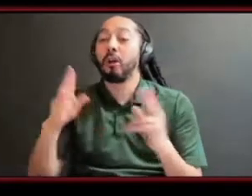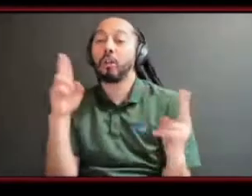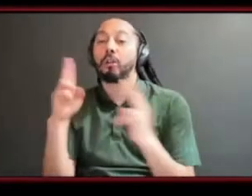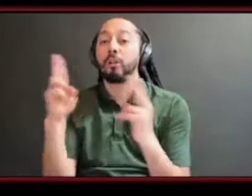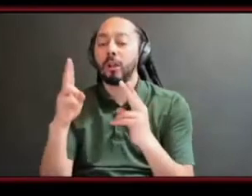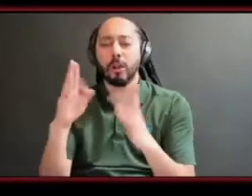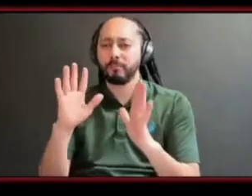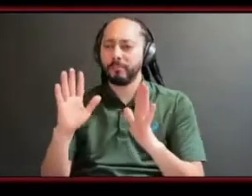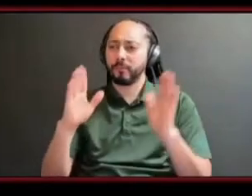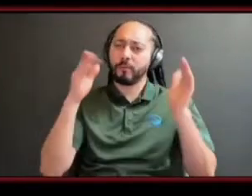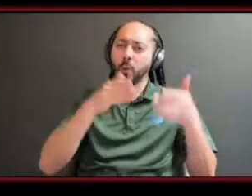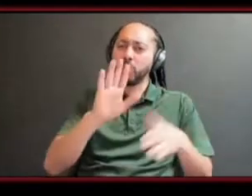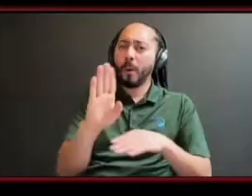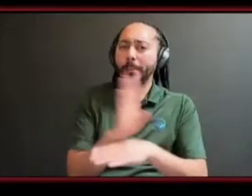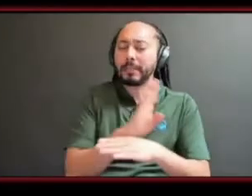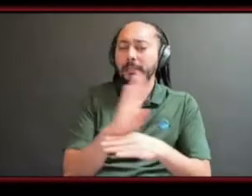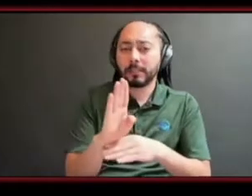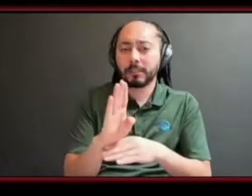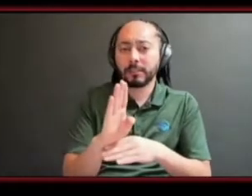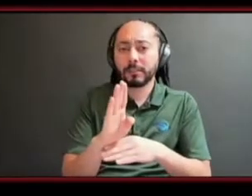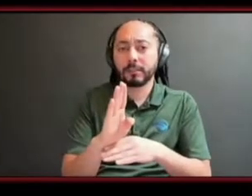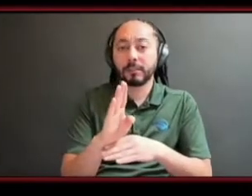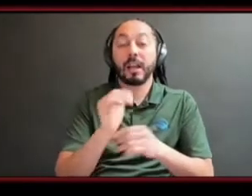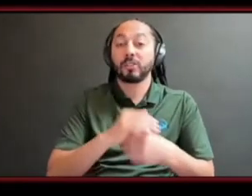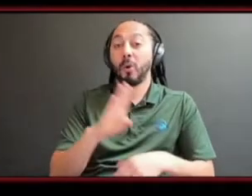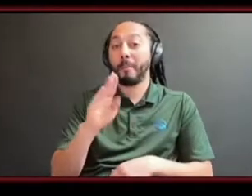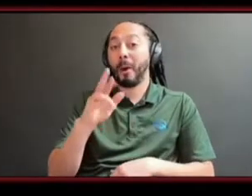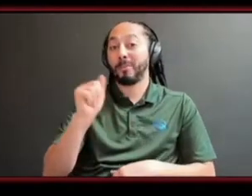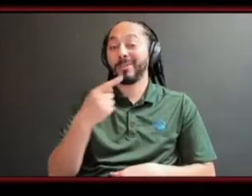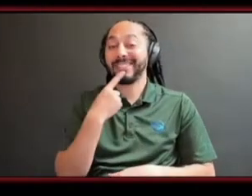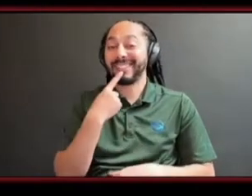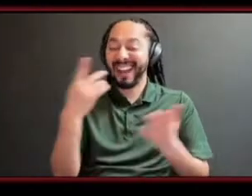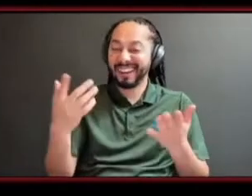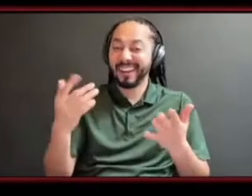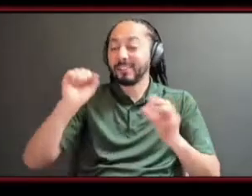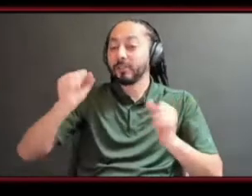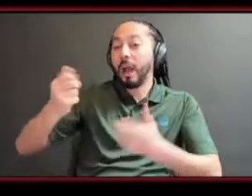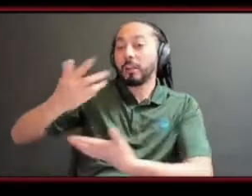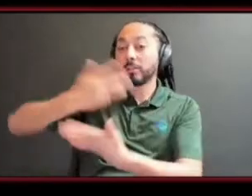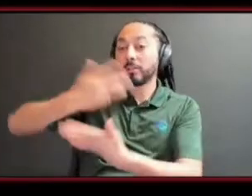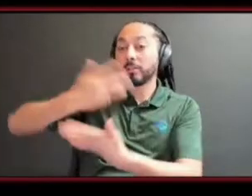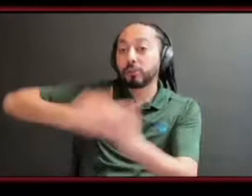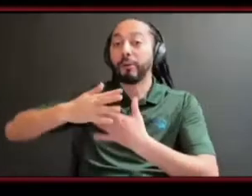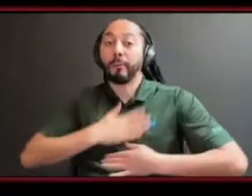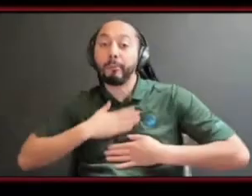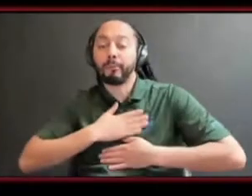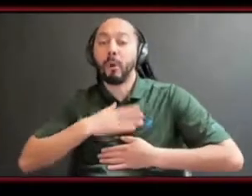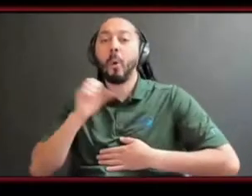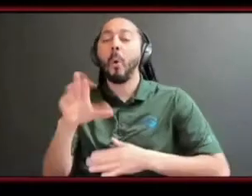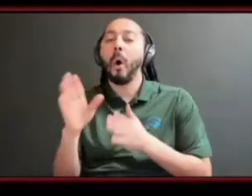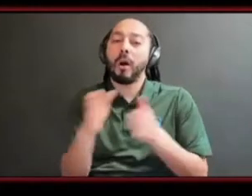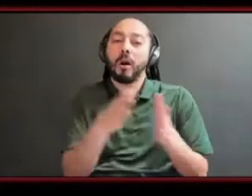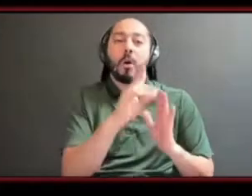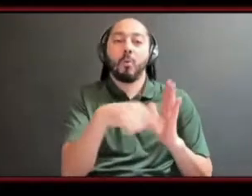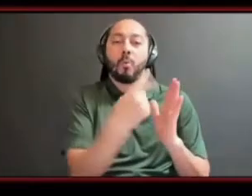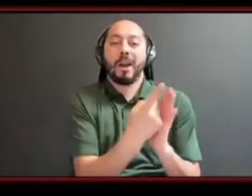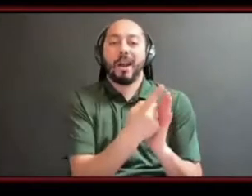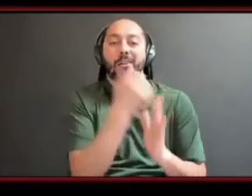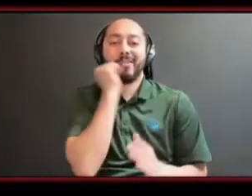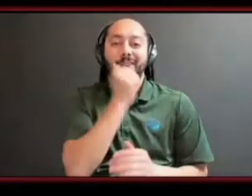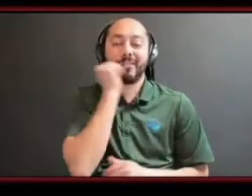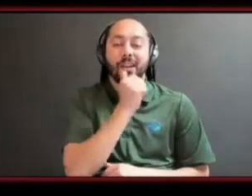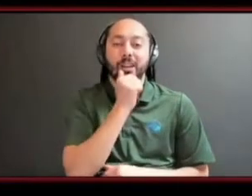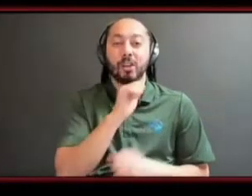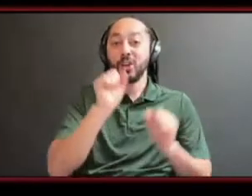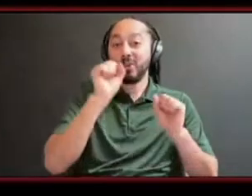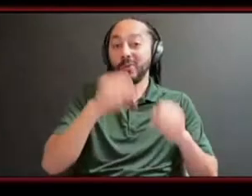if uh like barbara was saying if you have an hour a day or two hours a day by the end of the year like one everyone can find an hour a day like just stay up